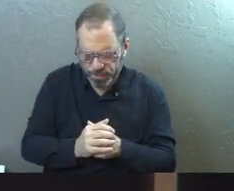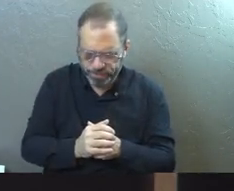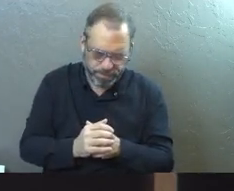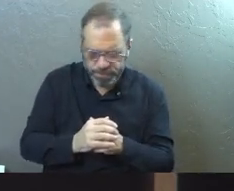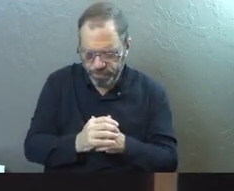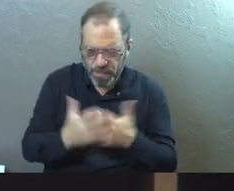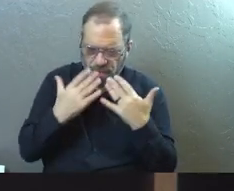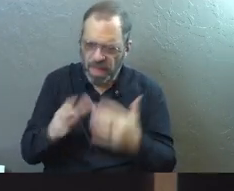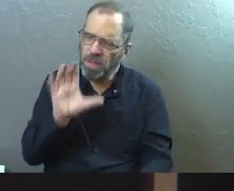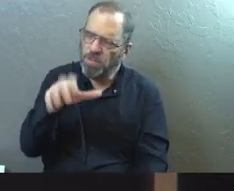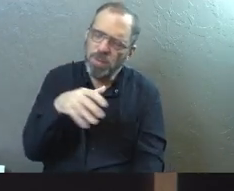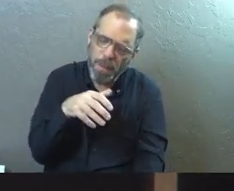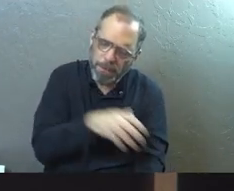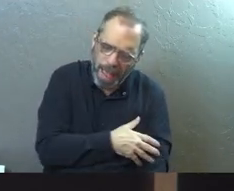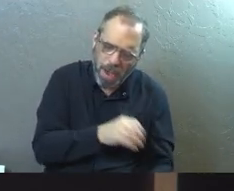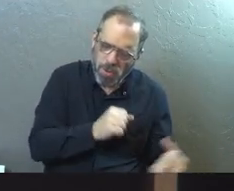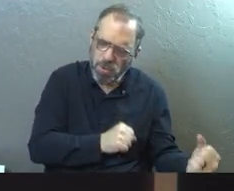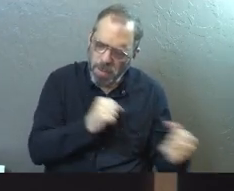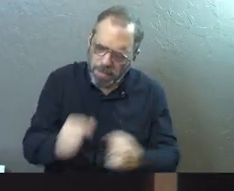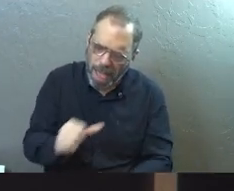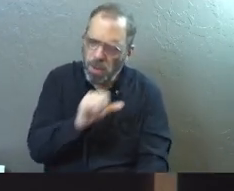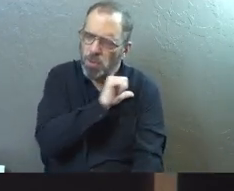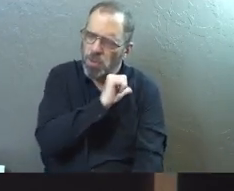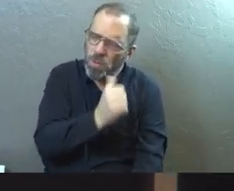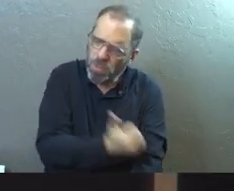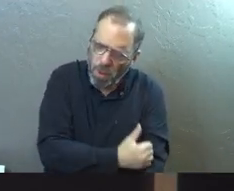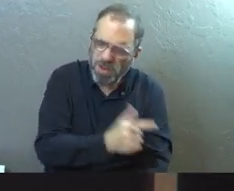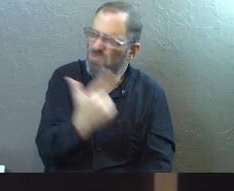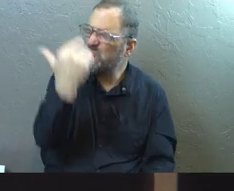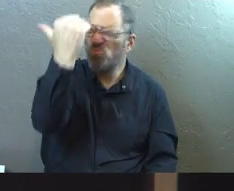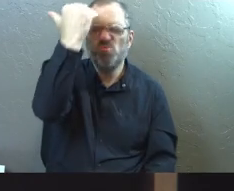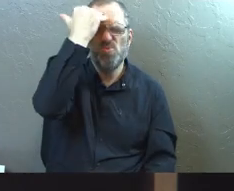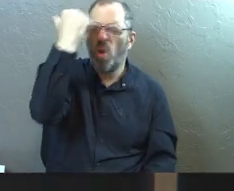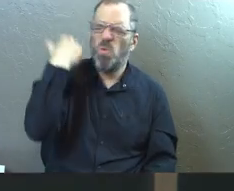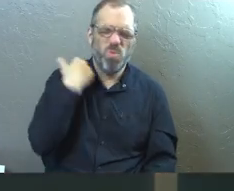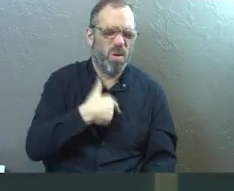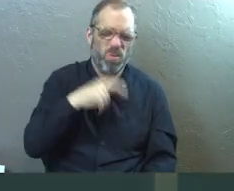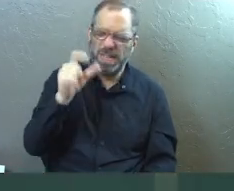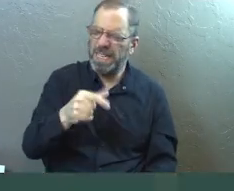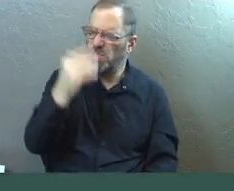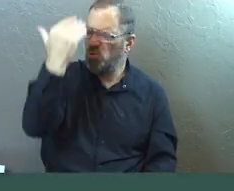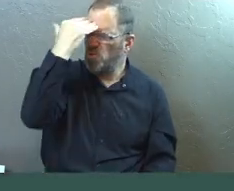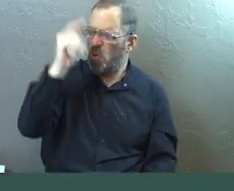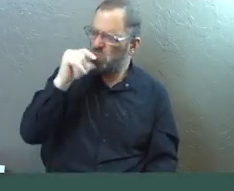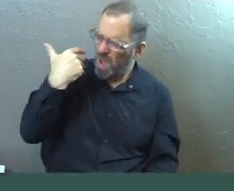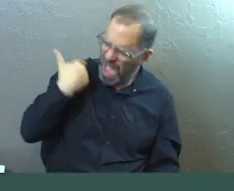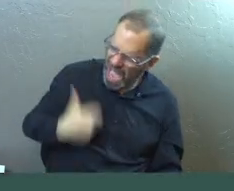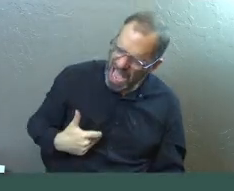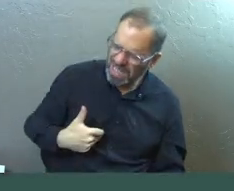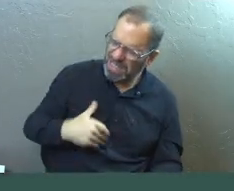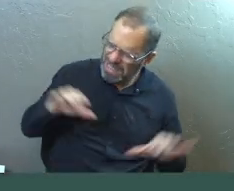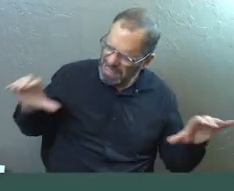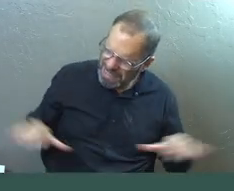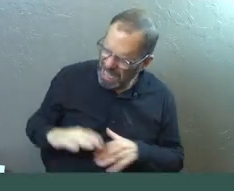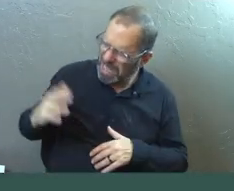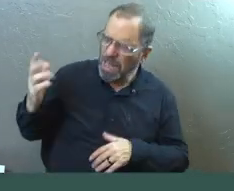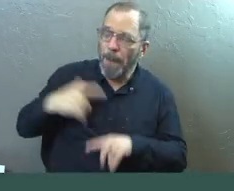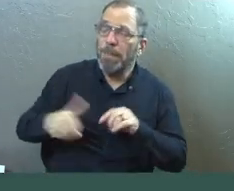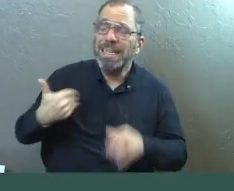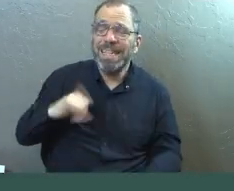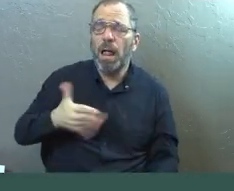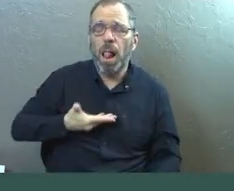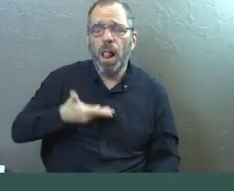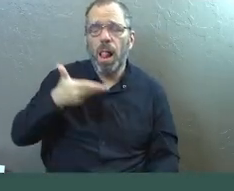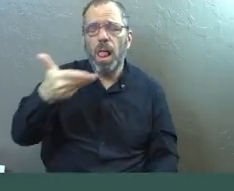for your power God your authority. You know what we need God you know who we are you know what we've done and yet you